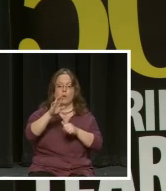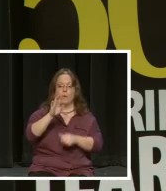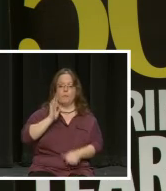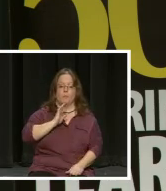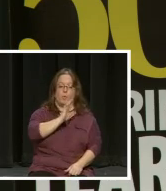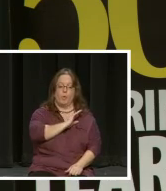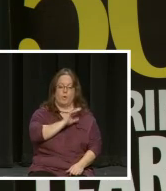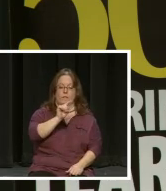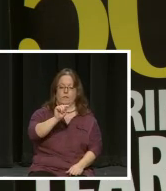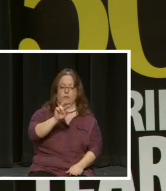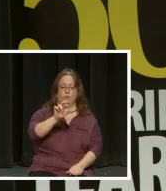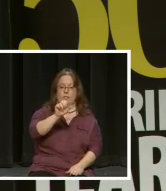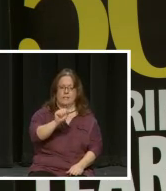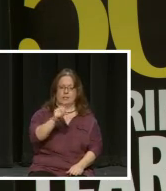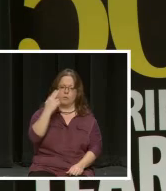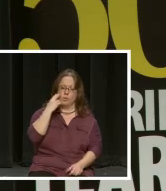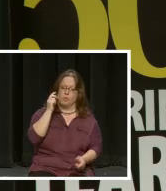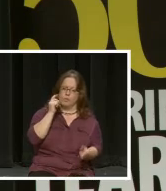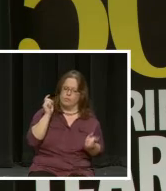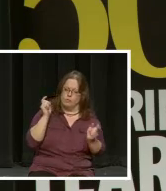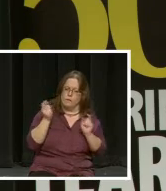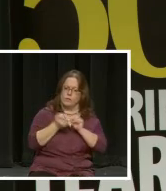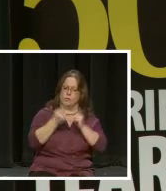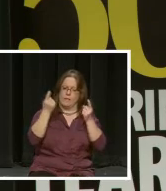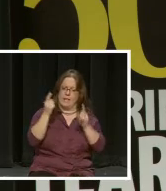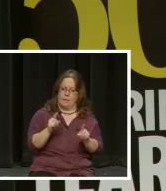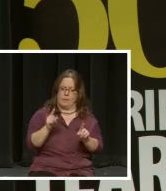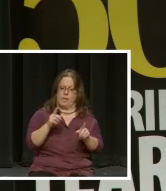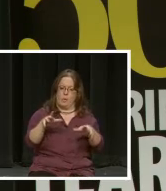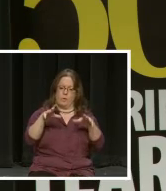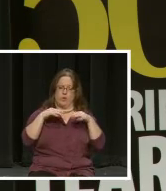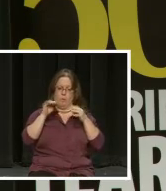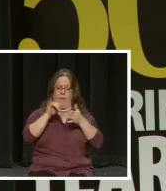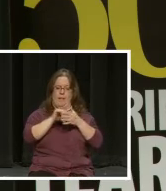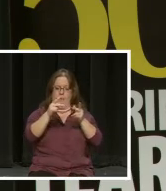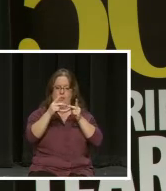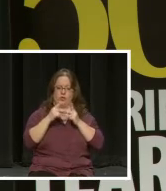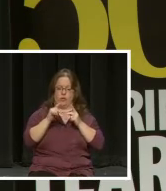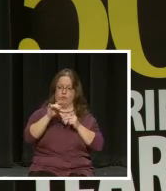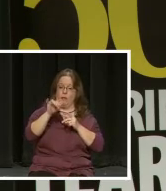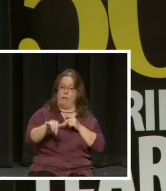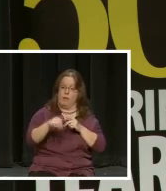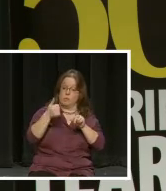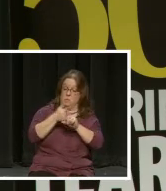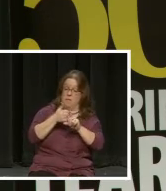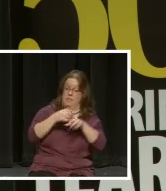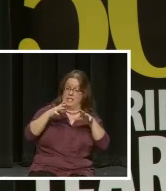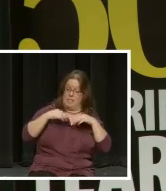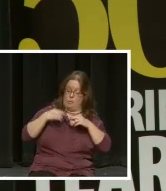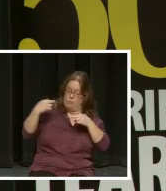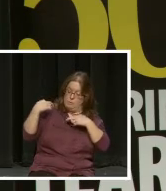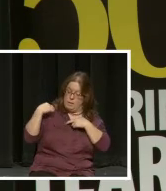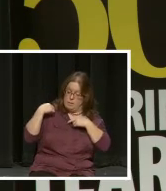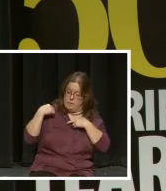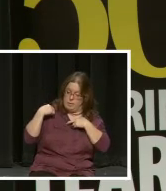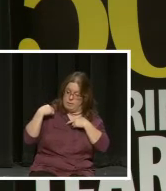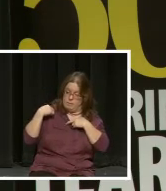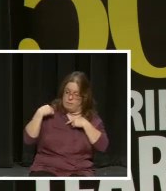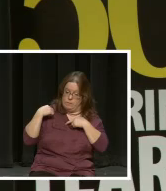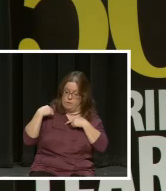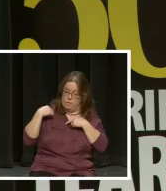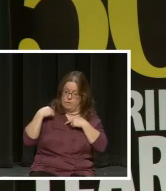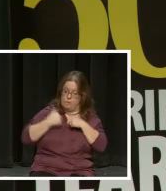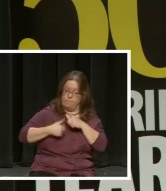be transitioning and I would be assuming the chairmanship in July. So he very graciously accepted the responsibility of